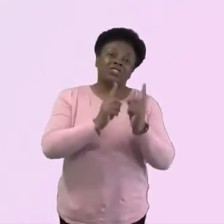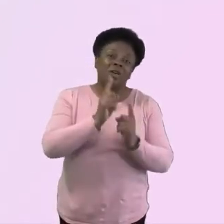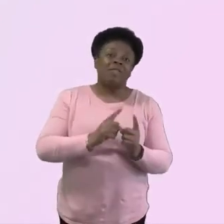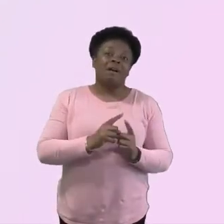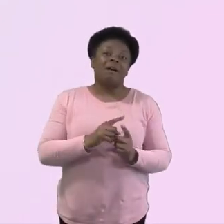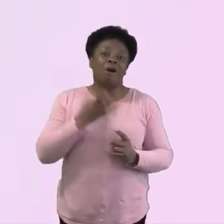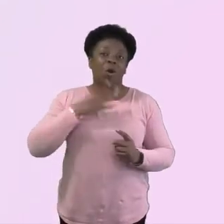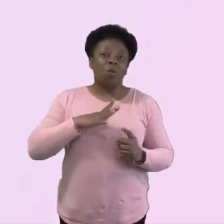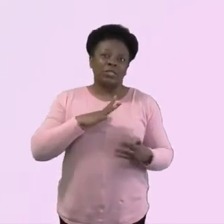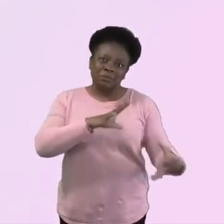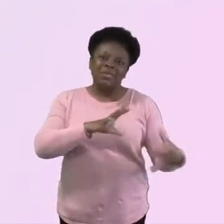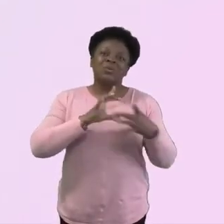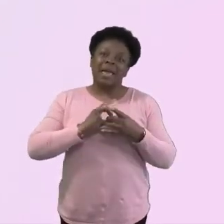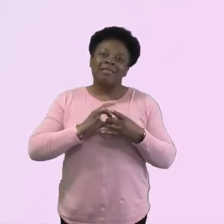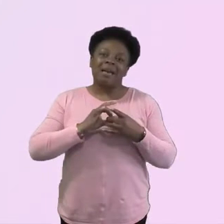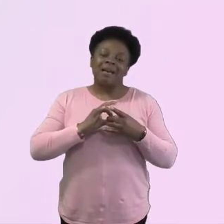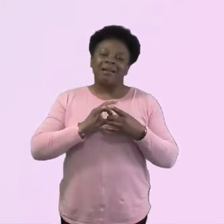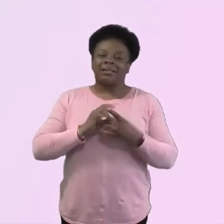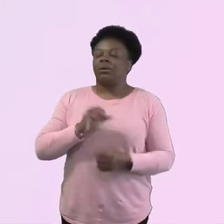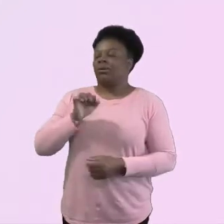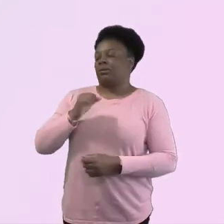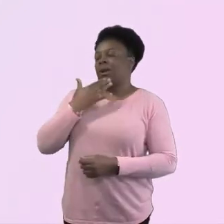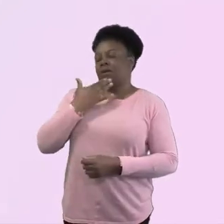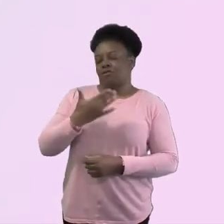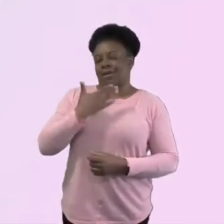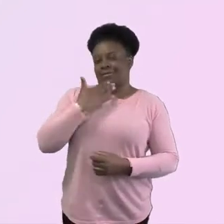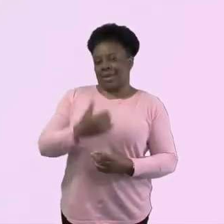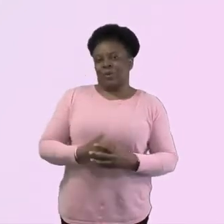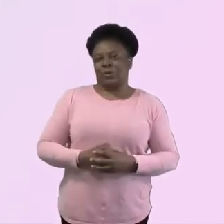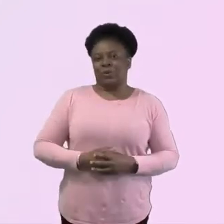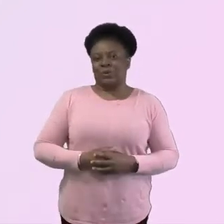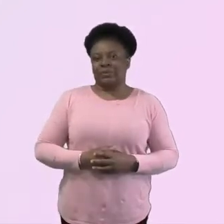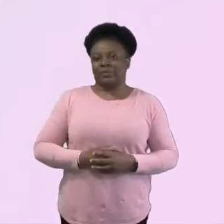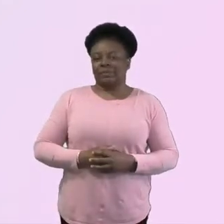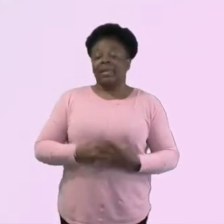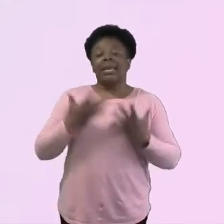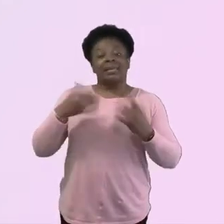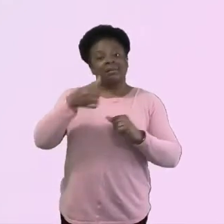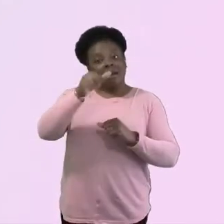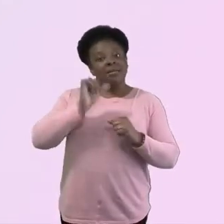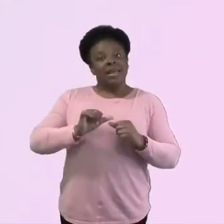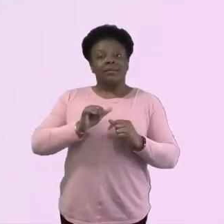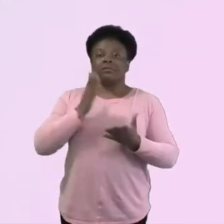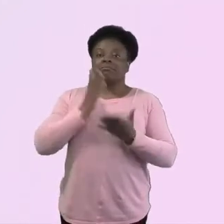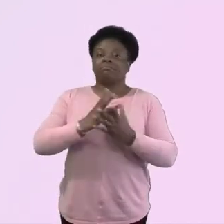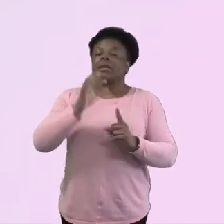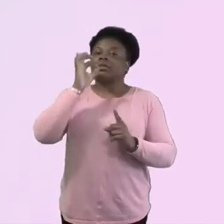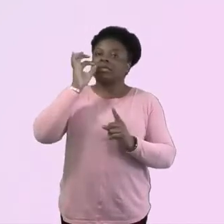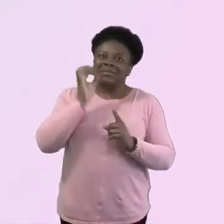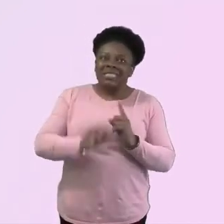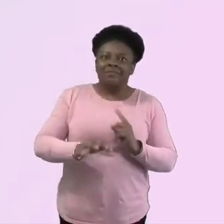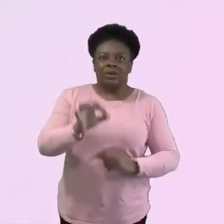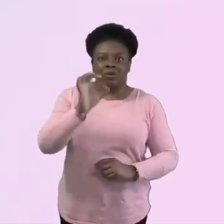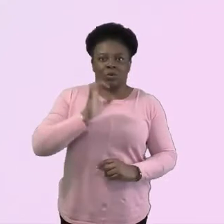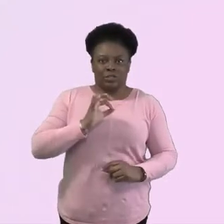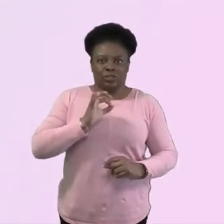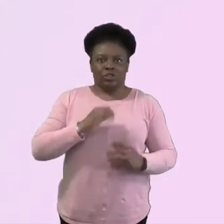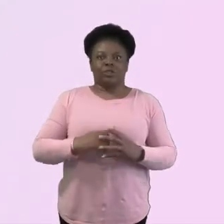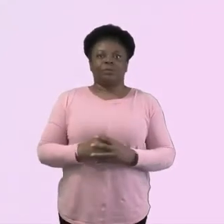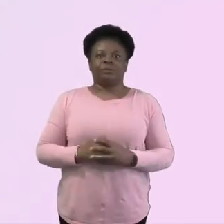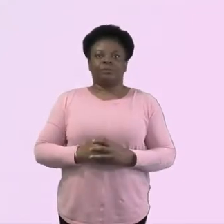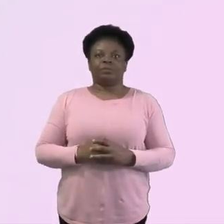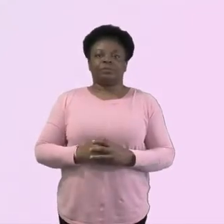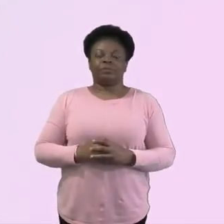Yeah, I agree. Thank you for that. We have a very specific question. OK. Is it possible